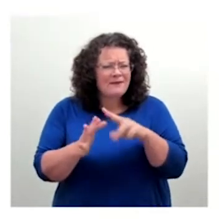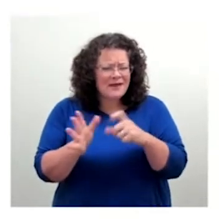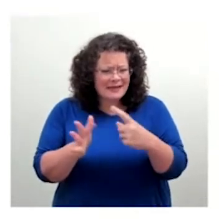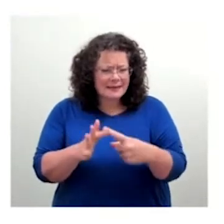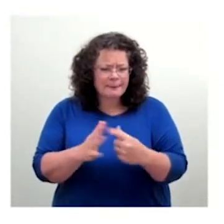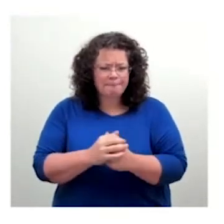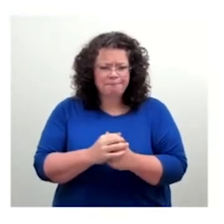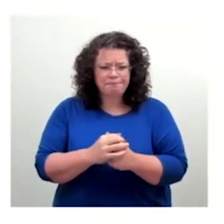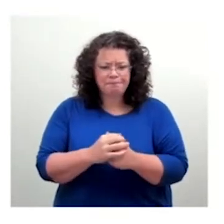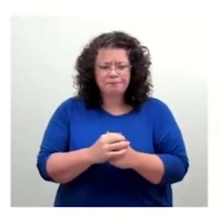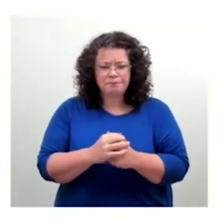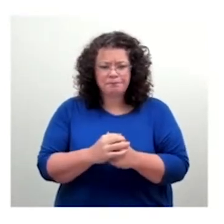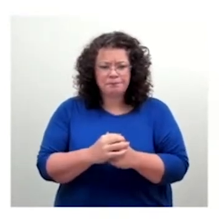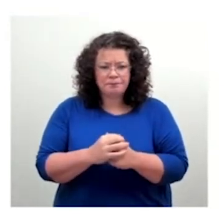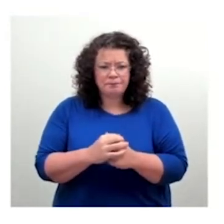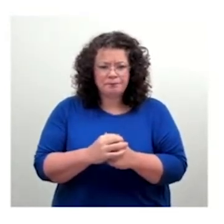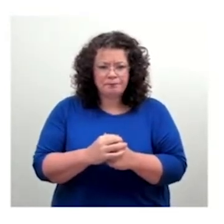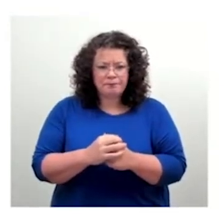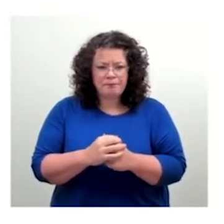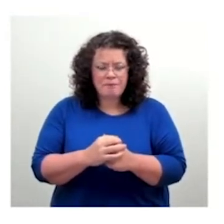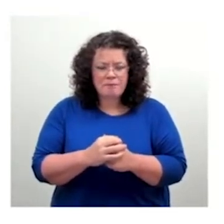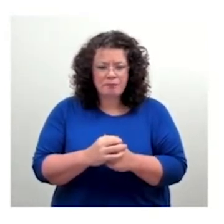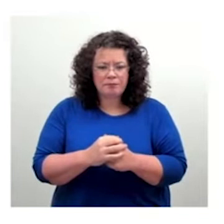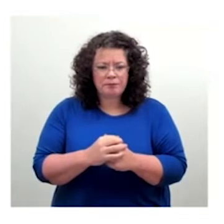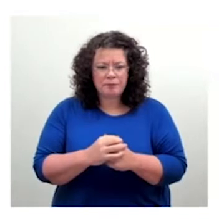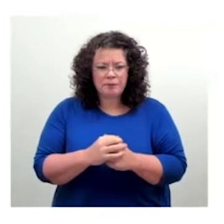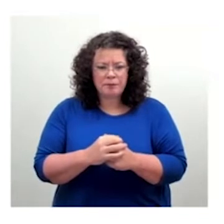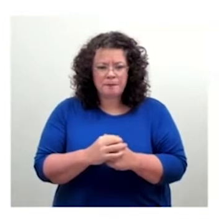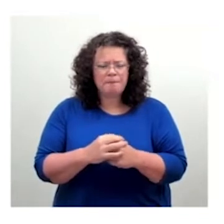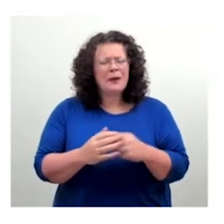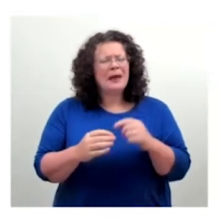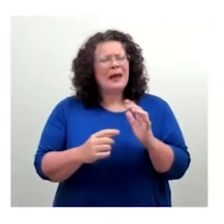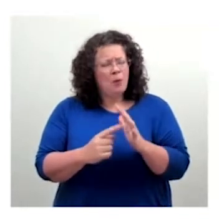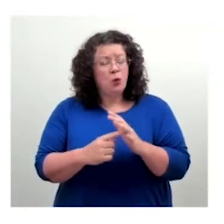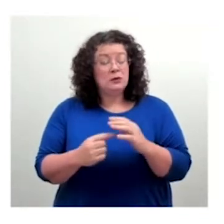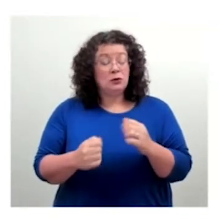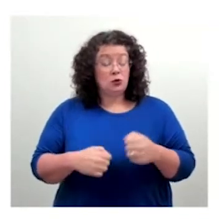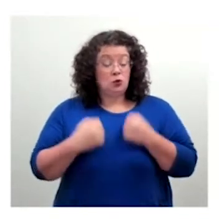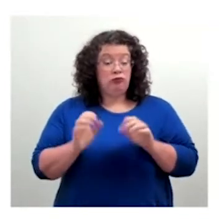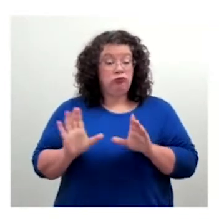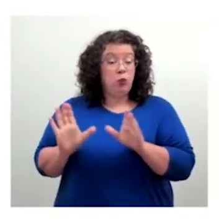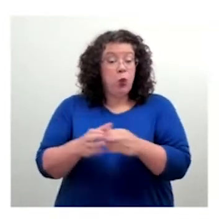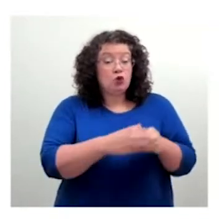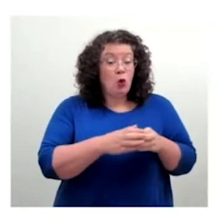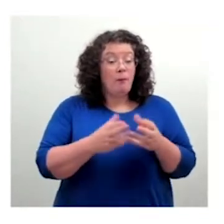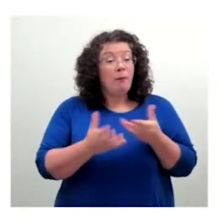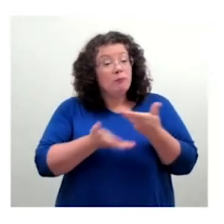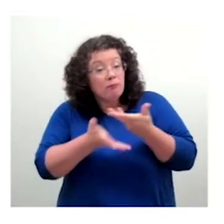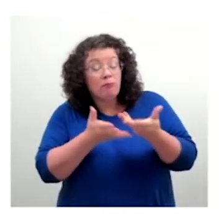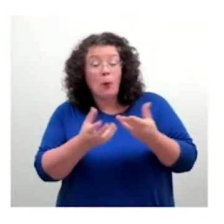before we even started drawing any letters, to evaluate what it is exactly they mean by accessibility.